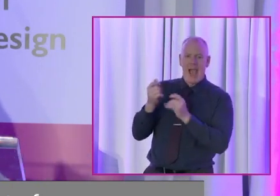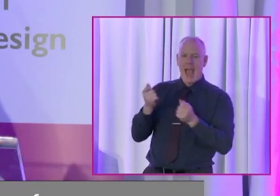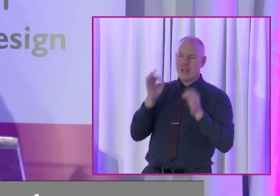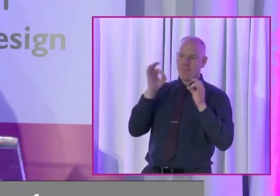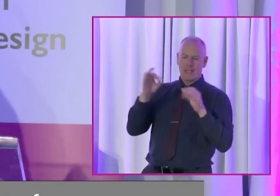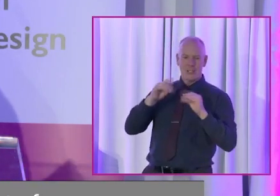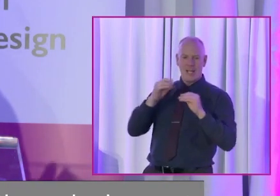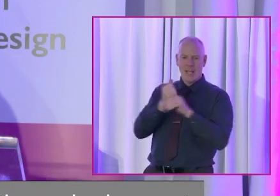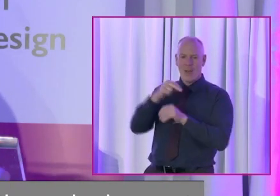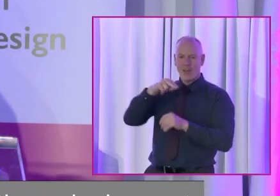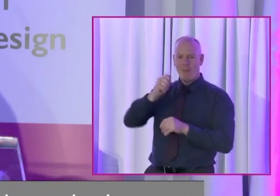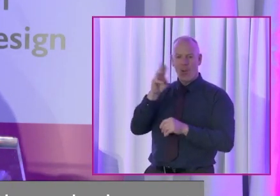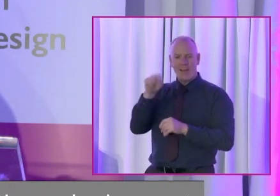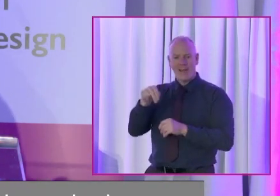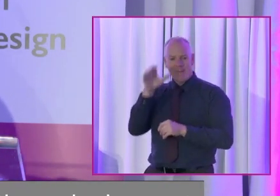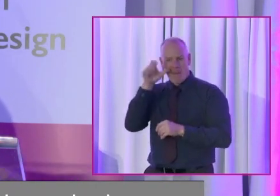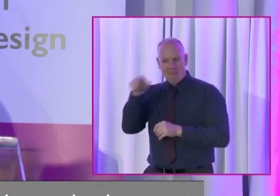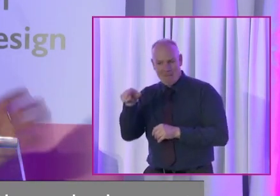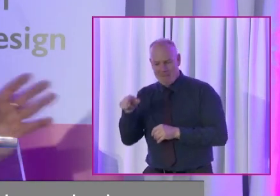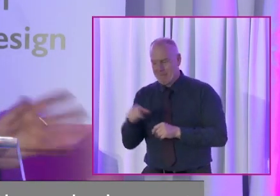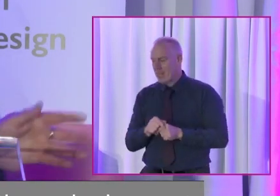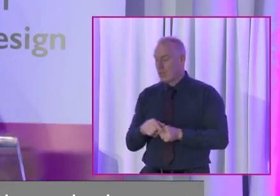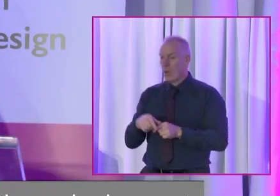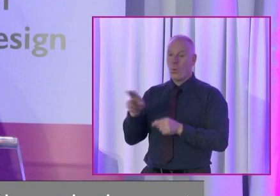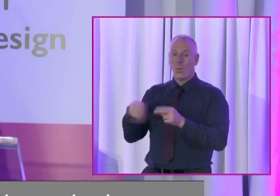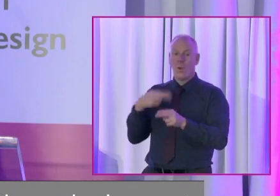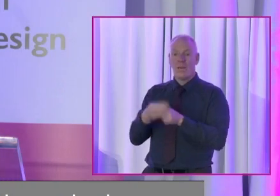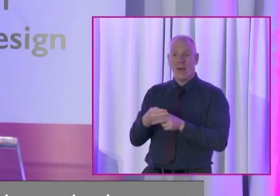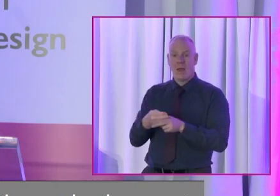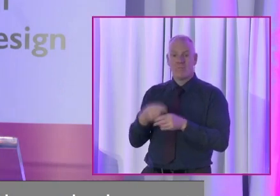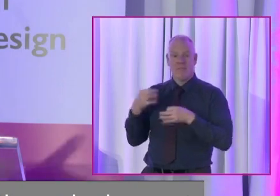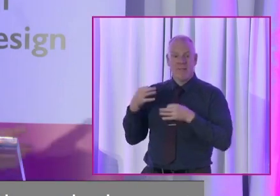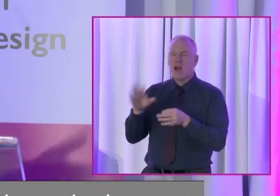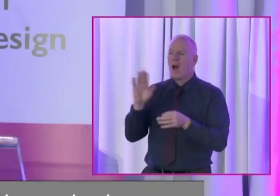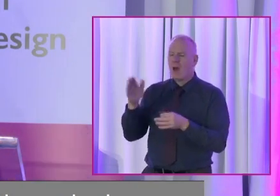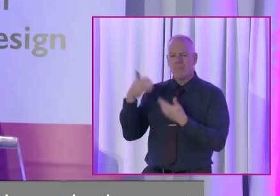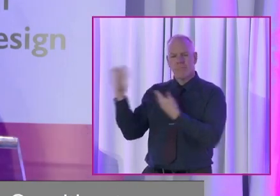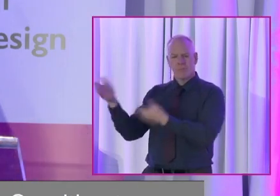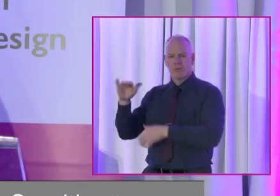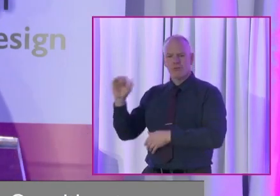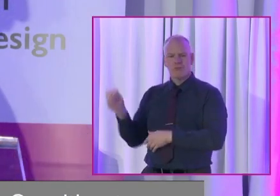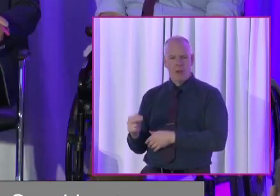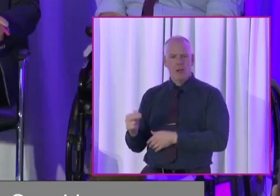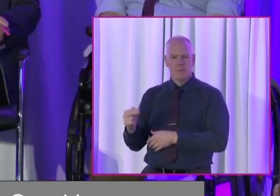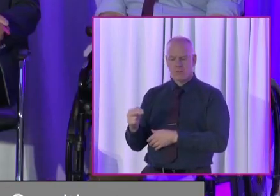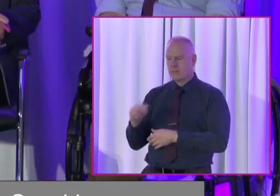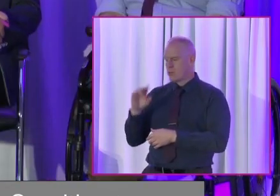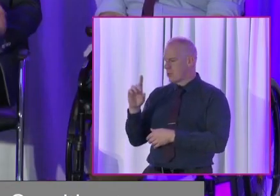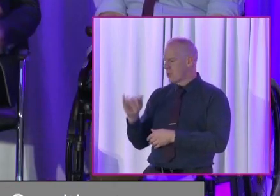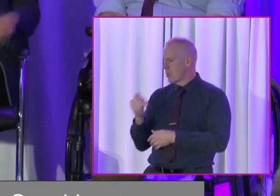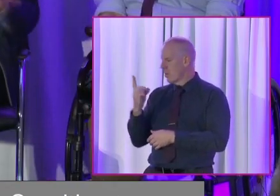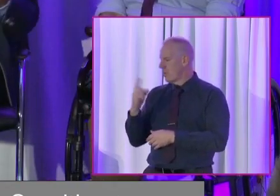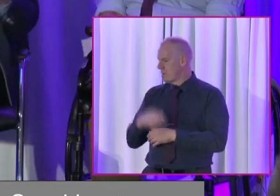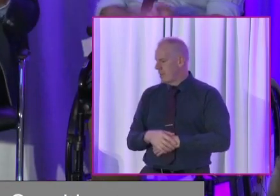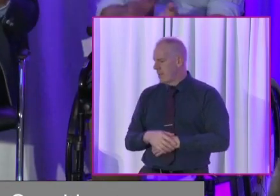our way up here. And so, without any further ado, I'll invite John to take the floor and to speak first. Thank you.